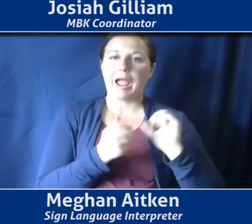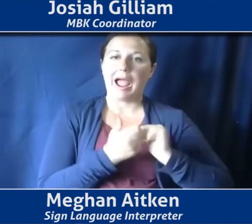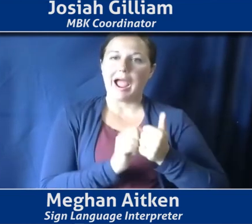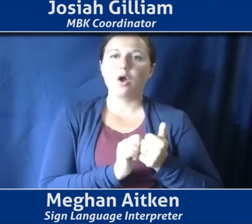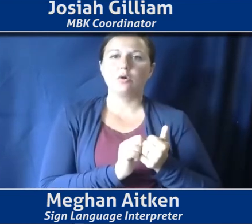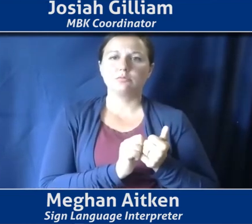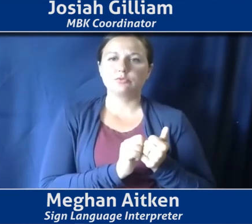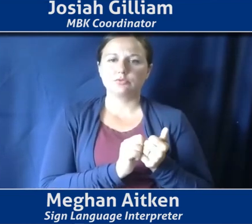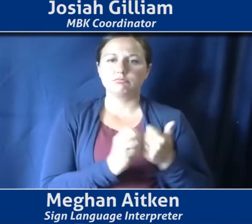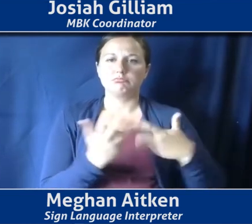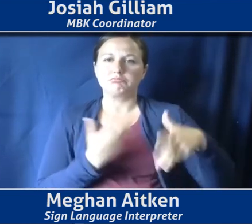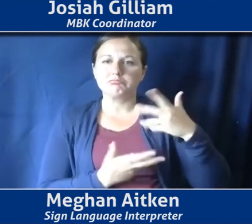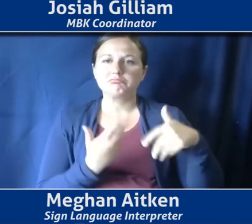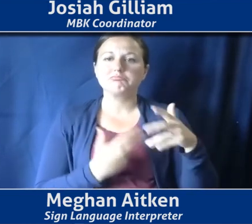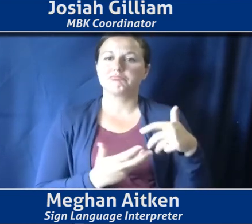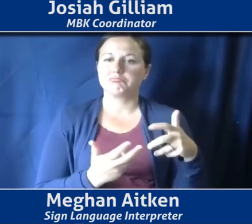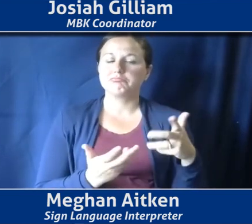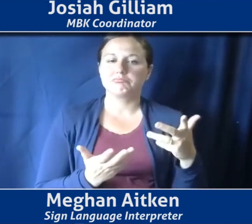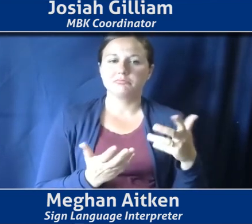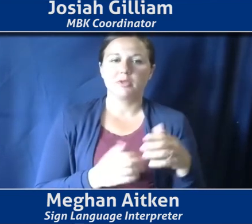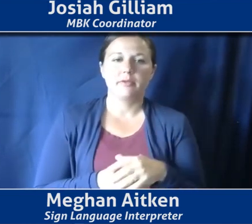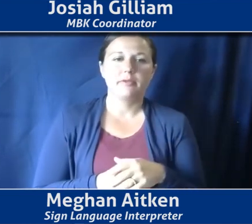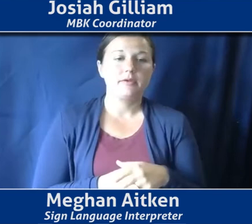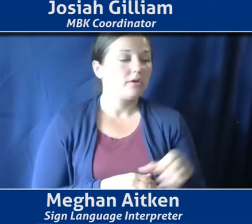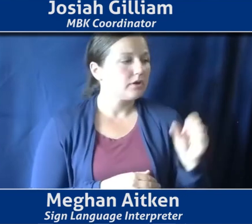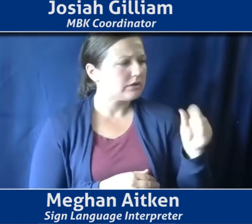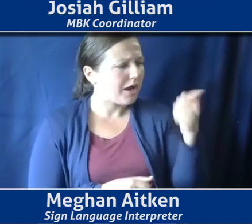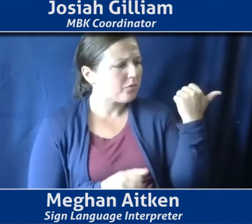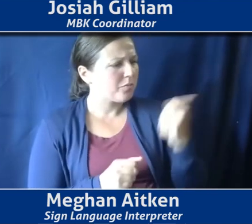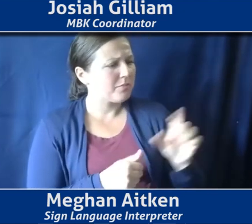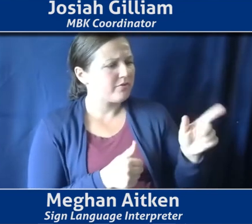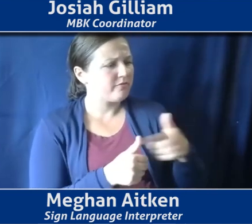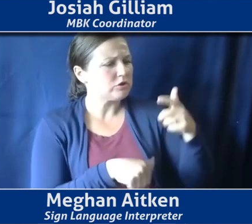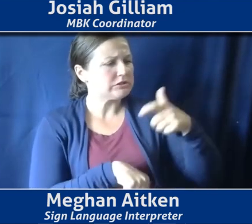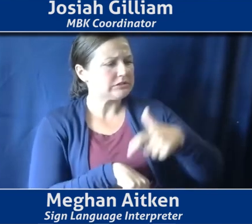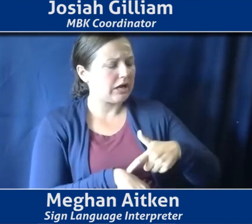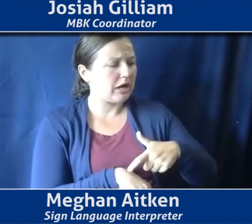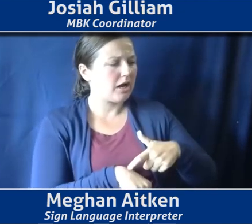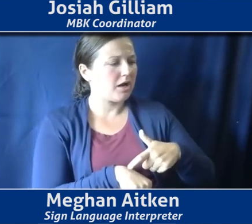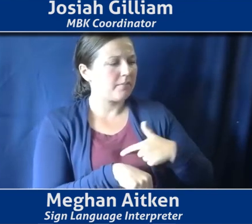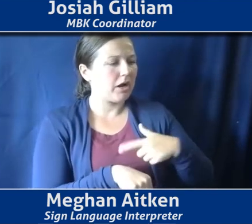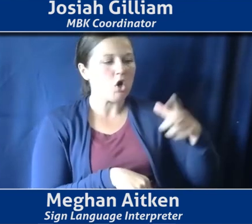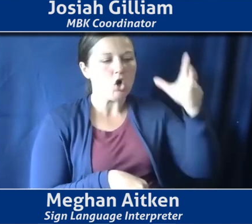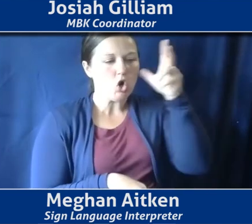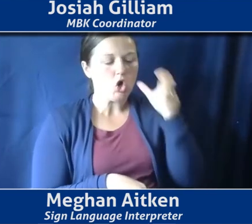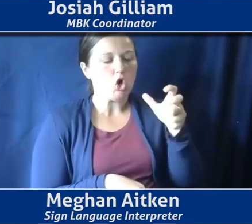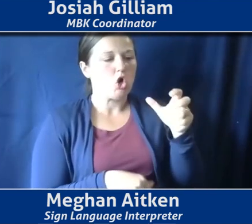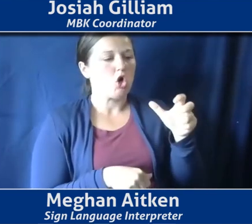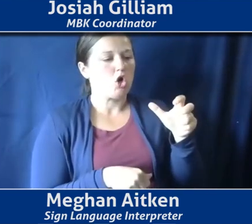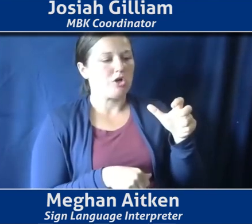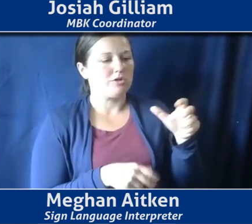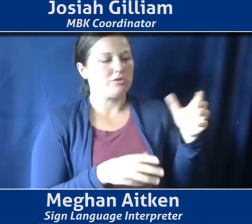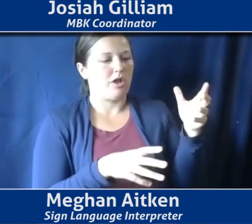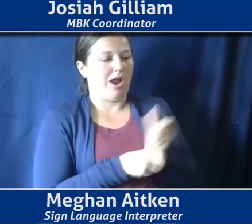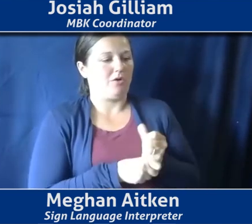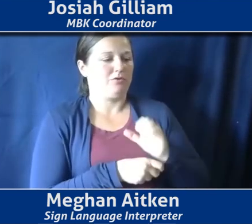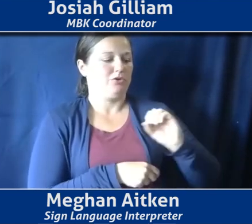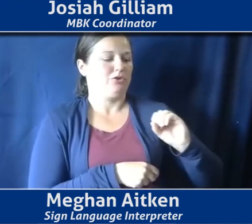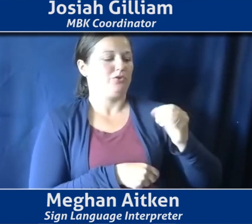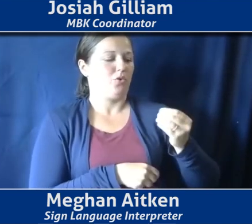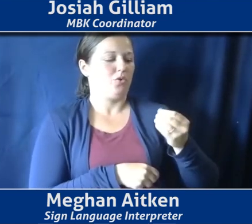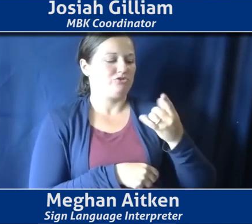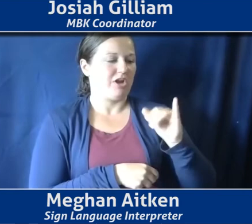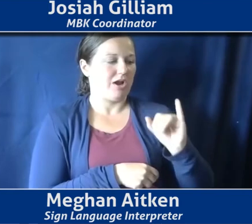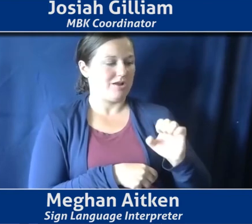of, um, I remember when I first encountered the acronym SOGI, uh, I was at a training when I was working, uh, in a workforce development organization and